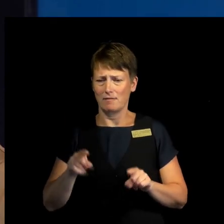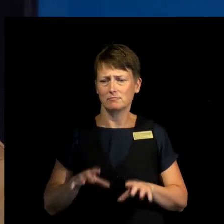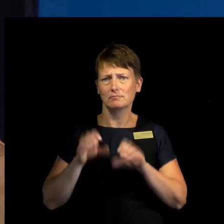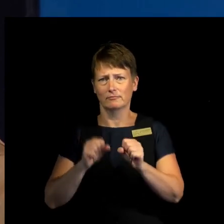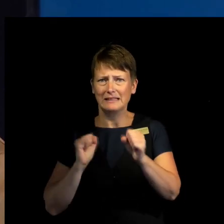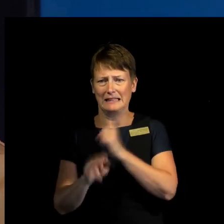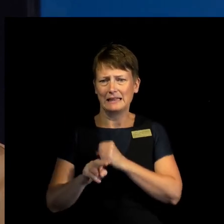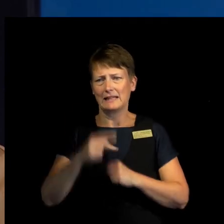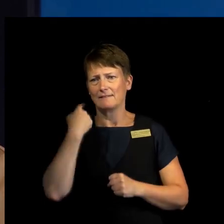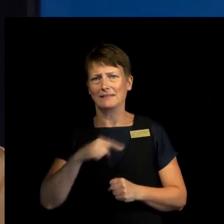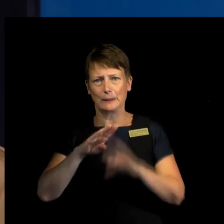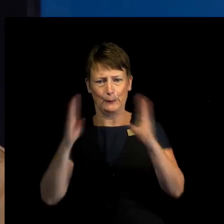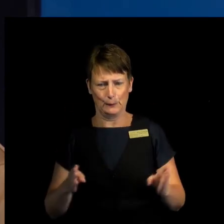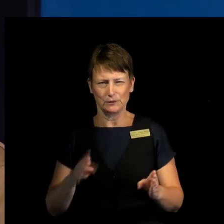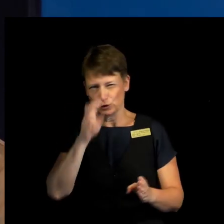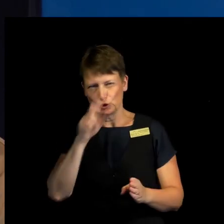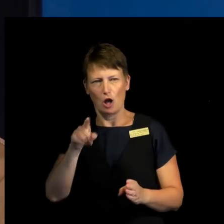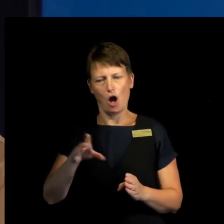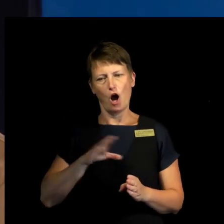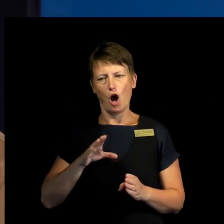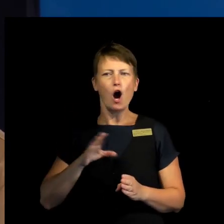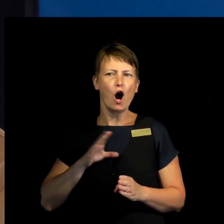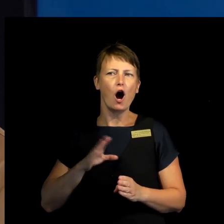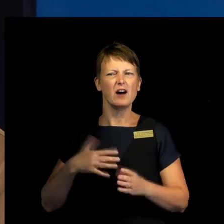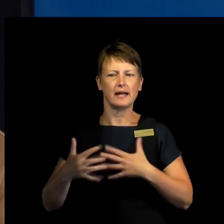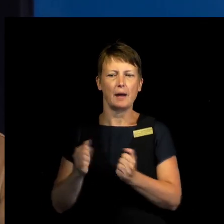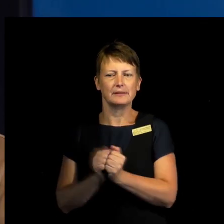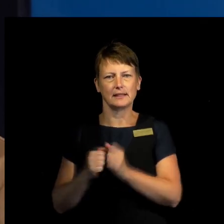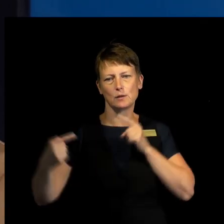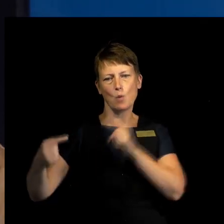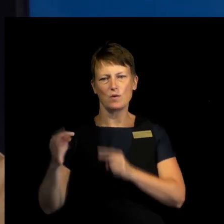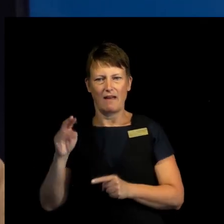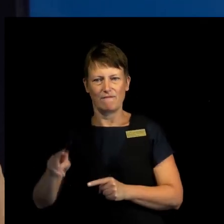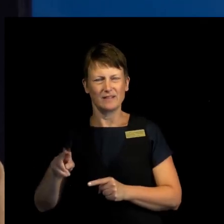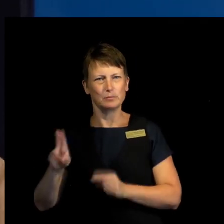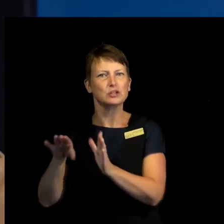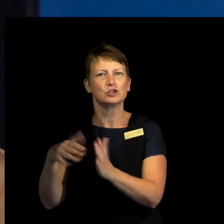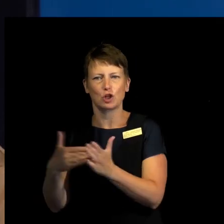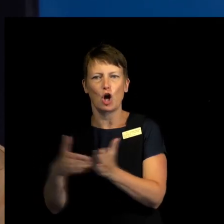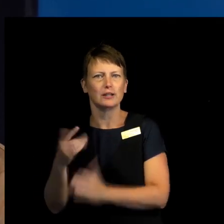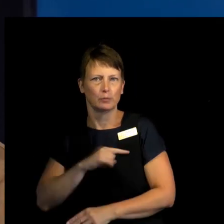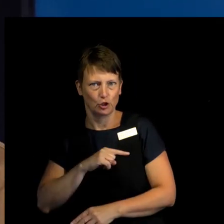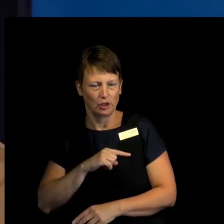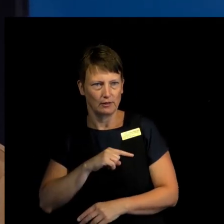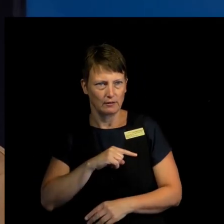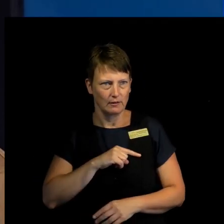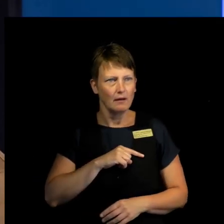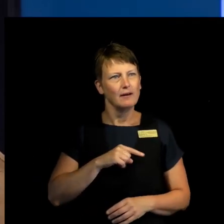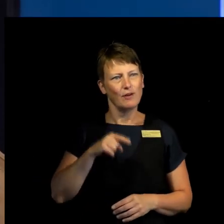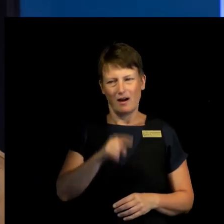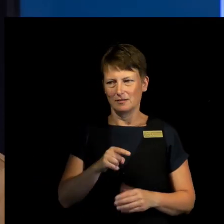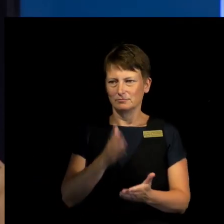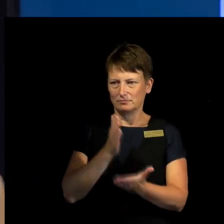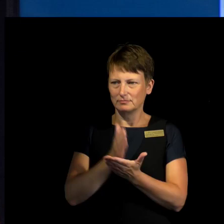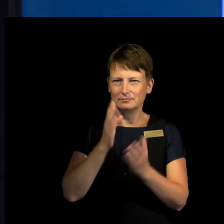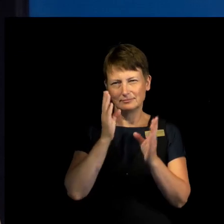he had an agenda towards the UN that was very detrimental. It was rumors about a presidential executive order that would cut the funds of the UN